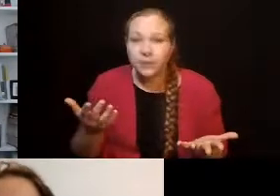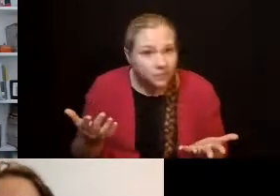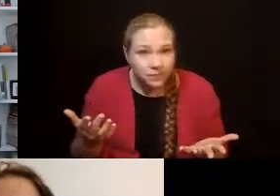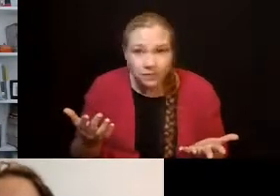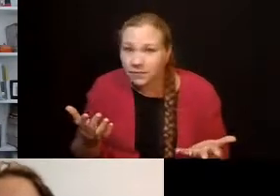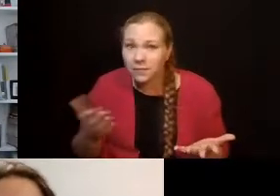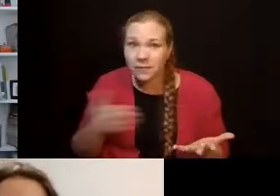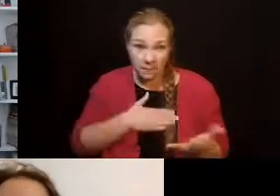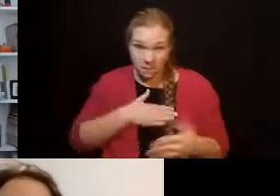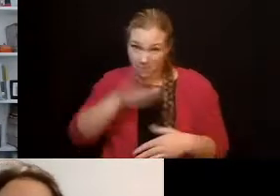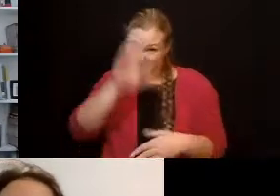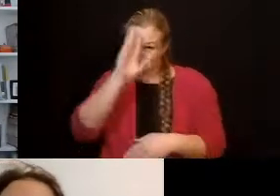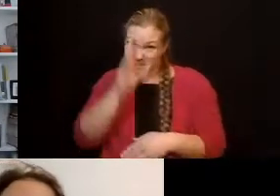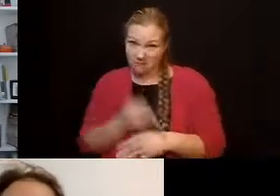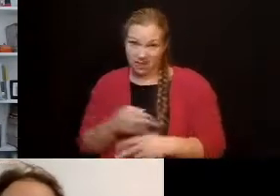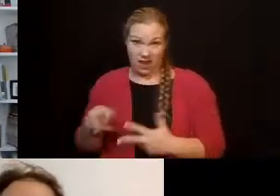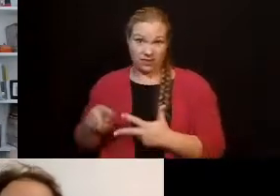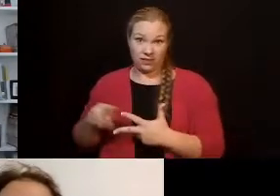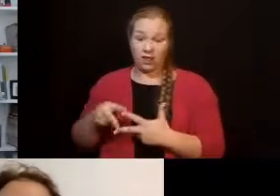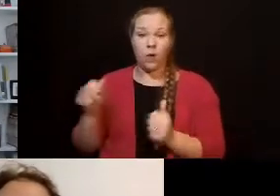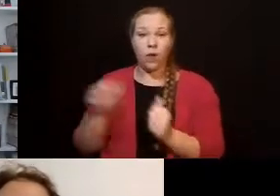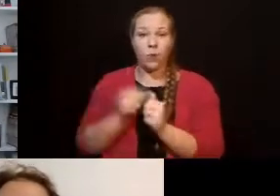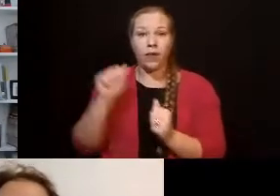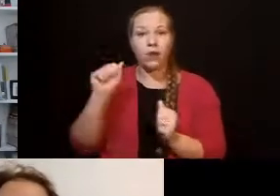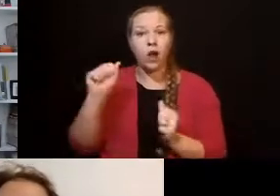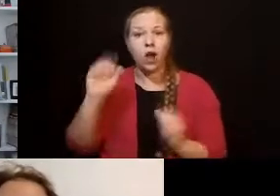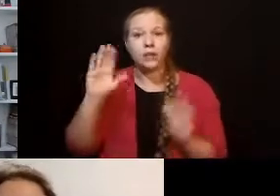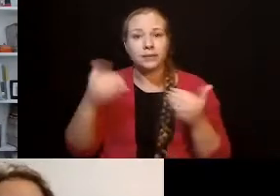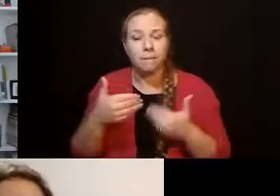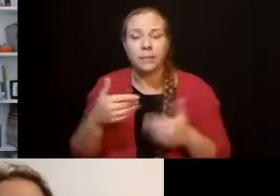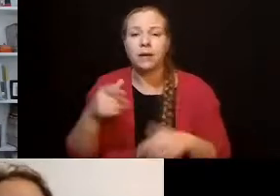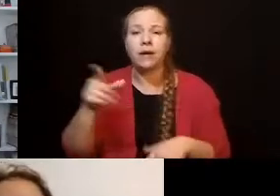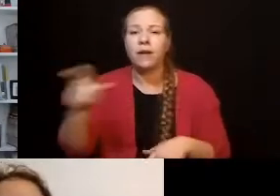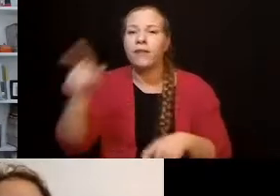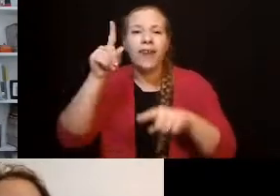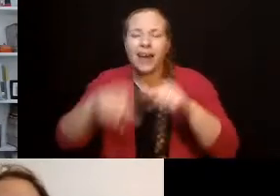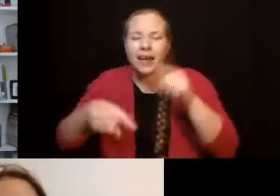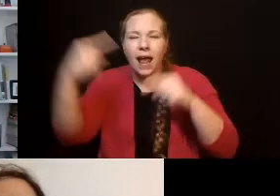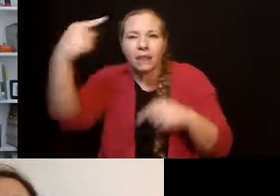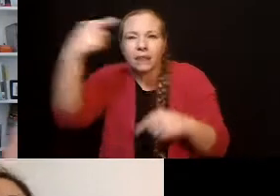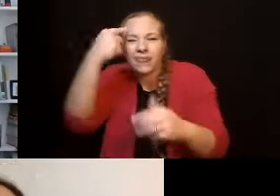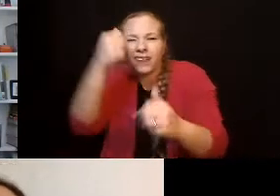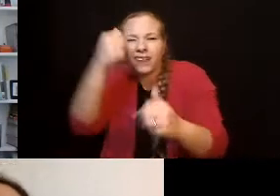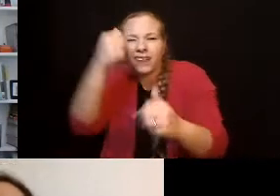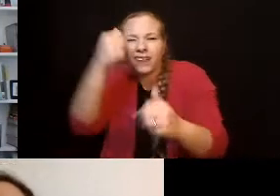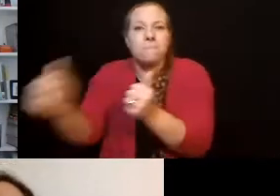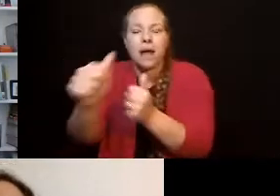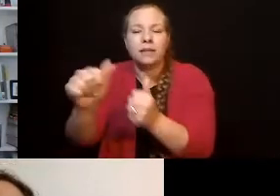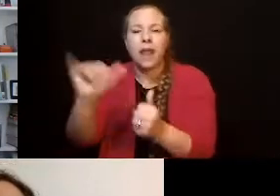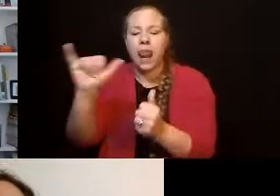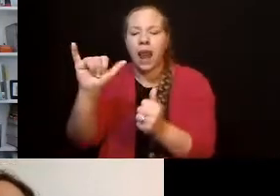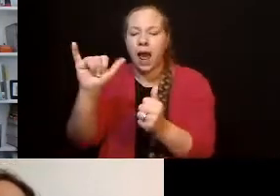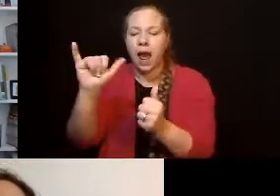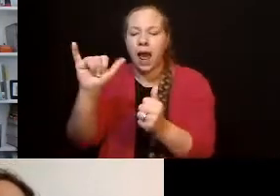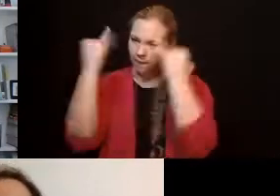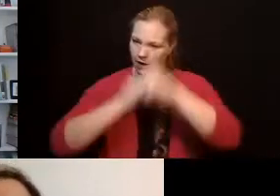don't have the ability to go, oh, what is it going to look like if I go to the ballet and imagine that. They need to go